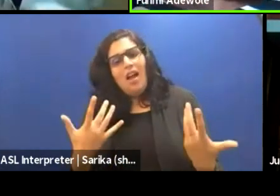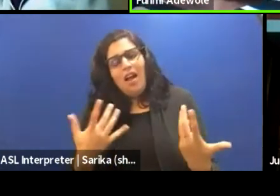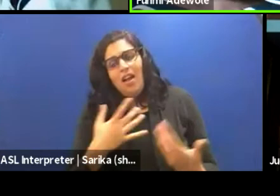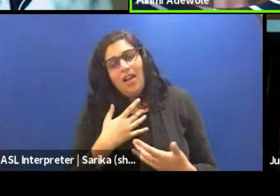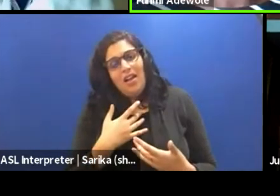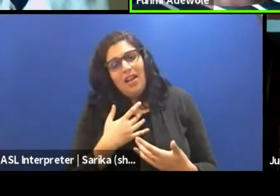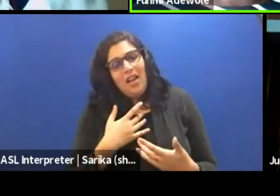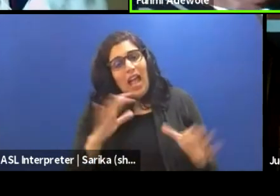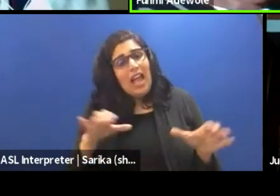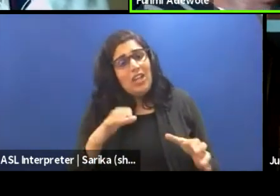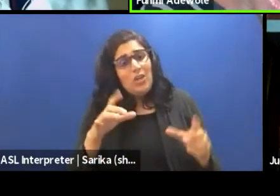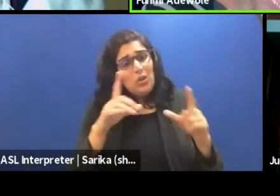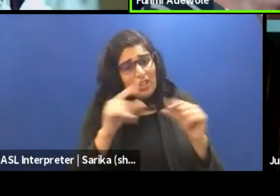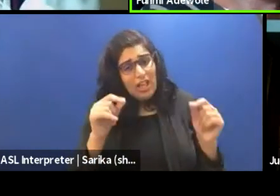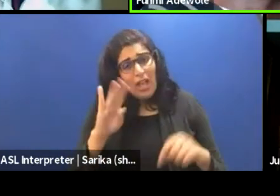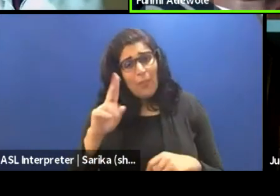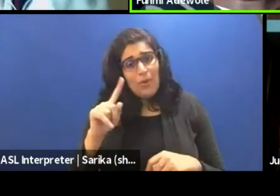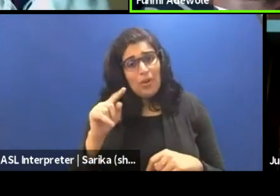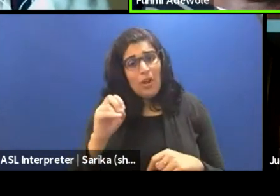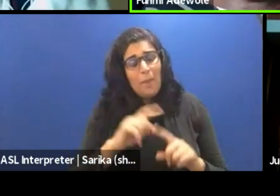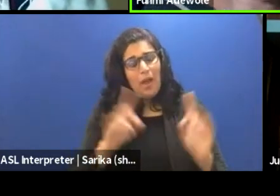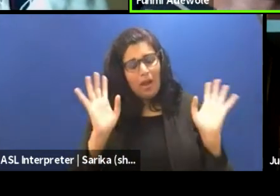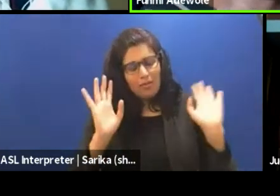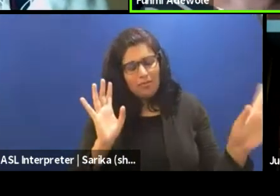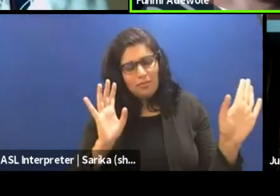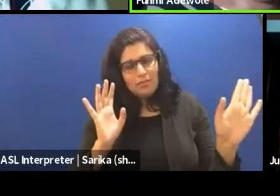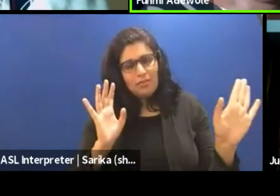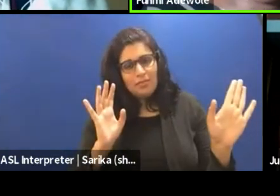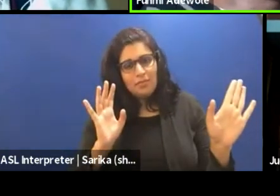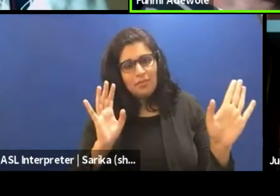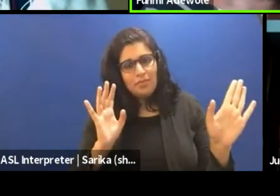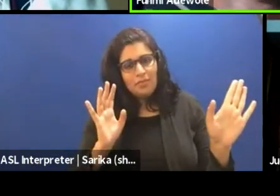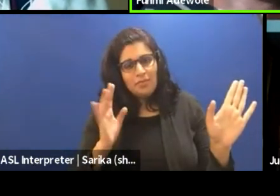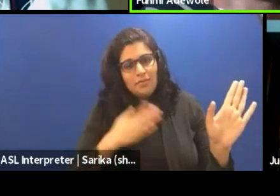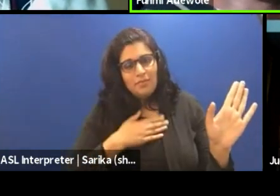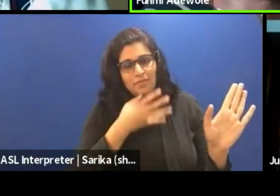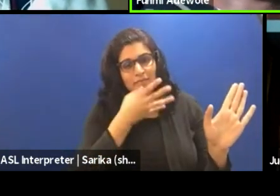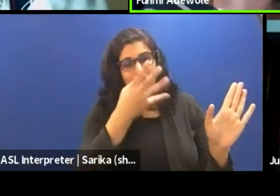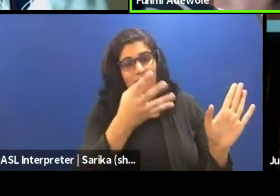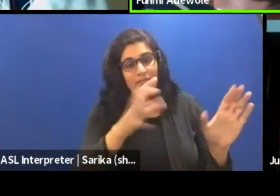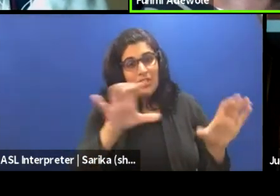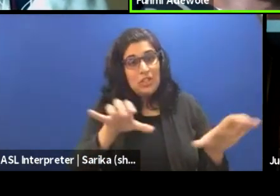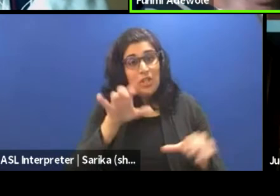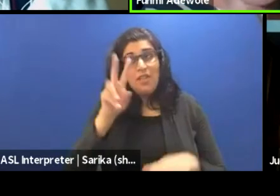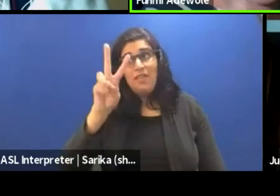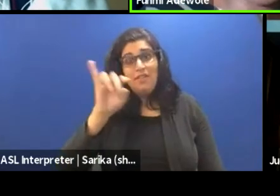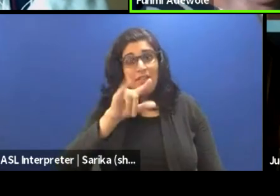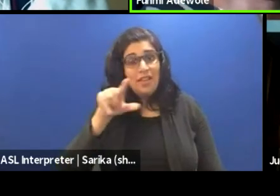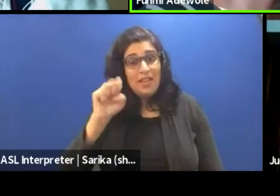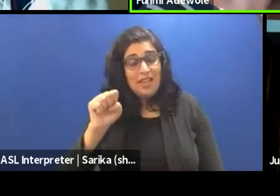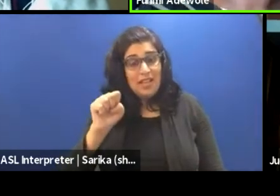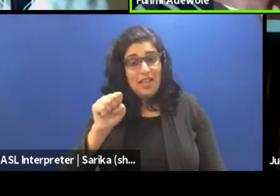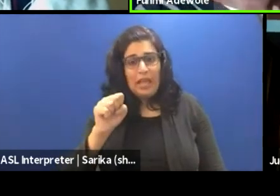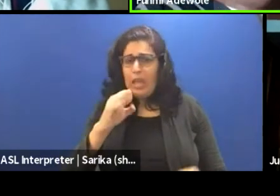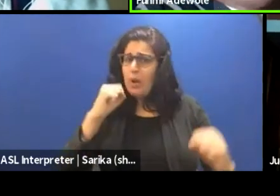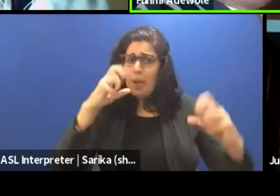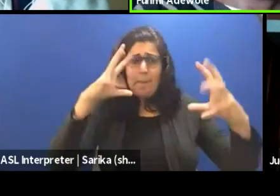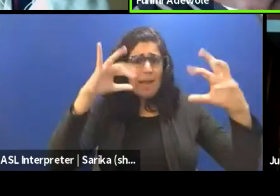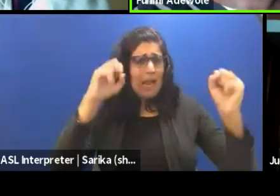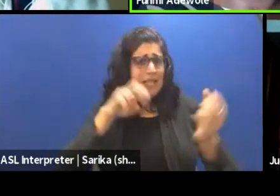do some of that. But hey ho, I know, you know what my grandmother did in the village. She was an amazing dancer.